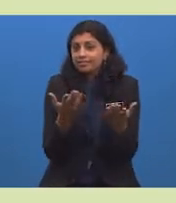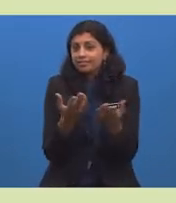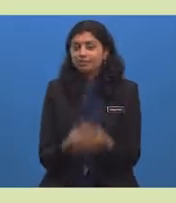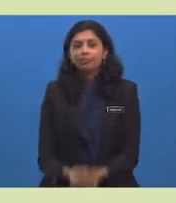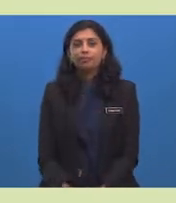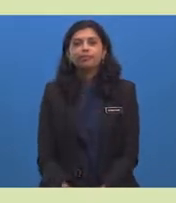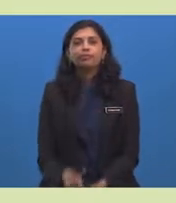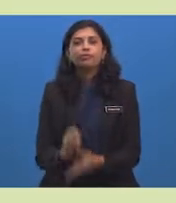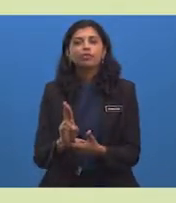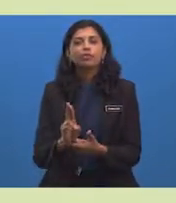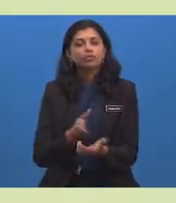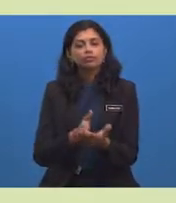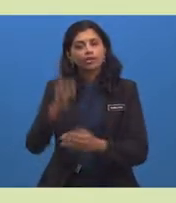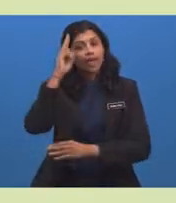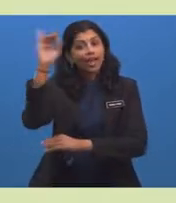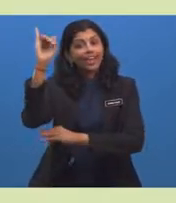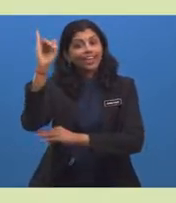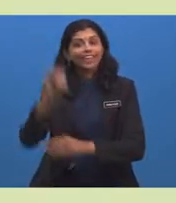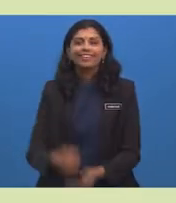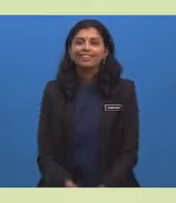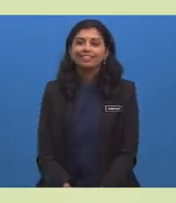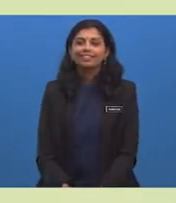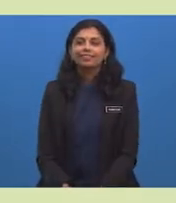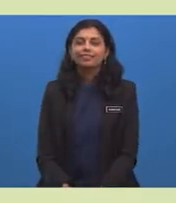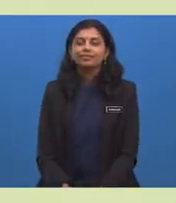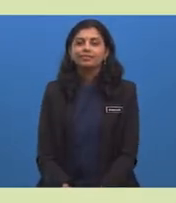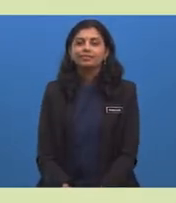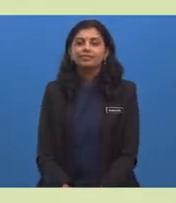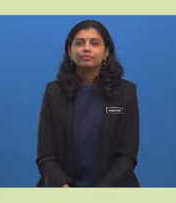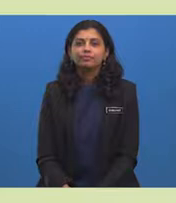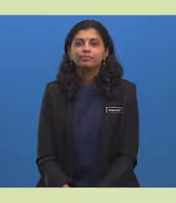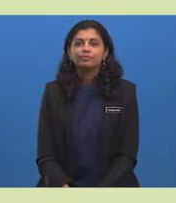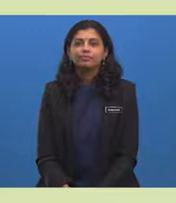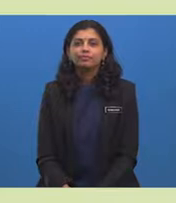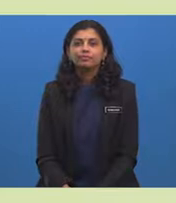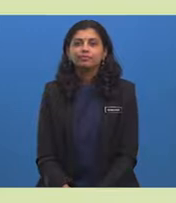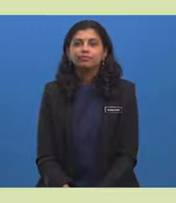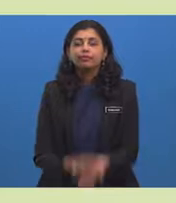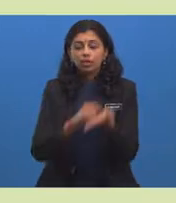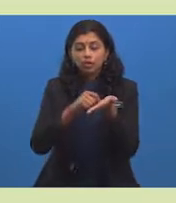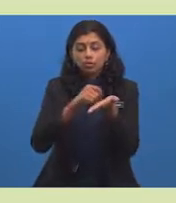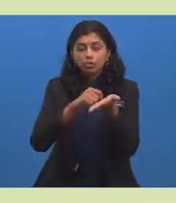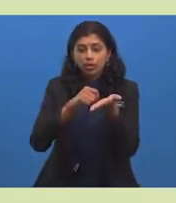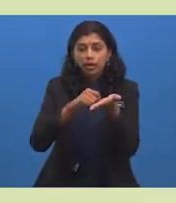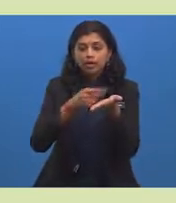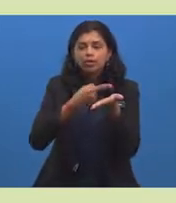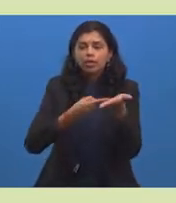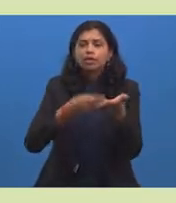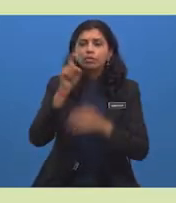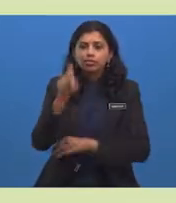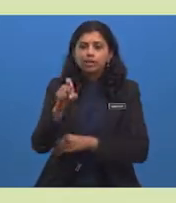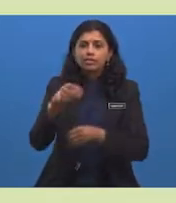begin your postcard in a friendly way. 7. can use Dear